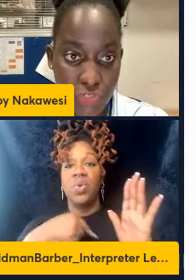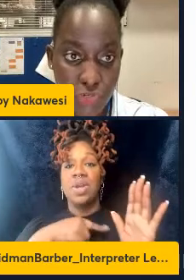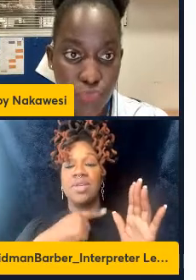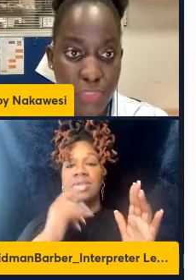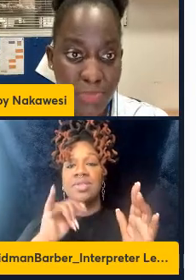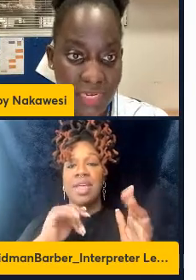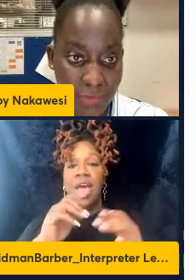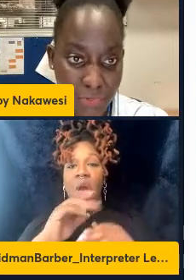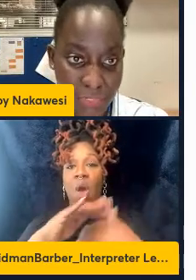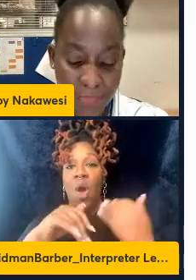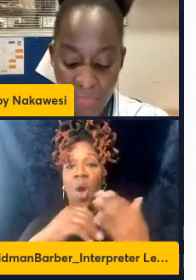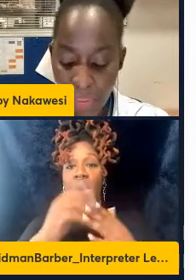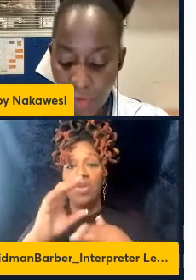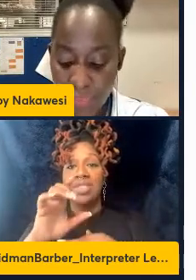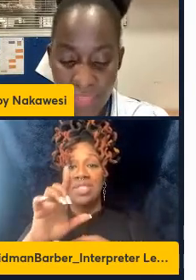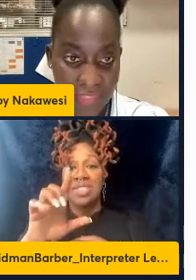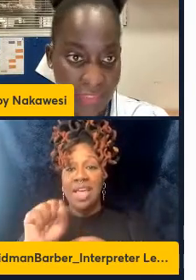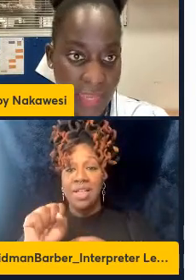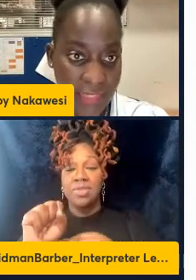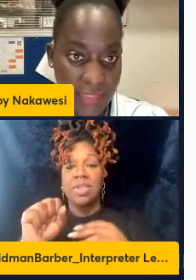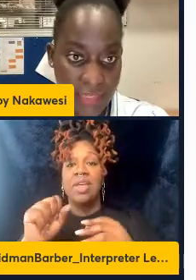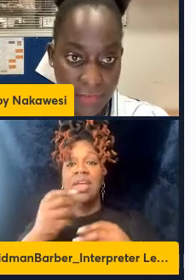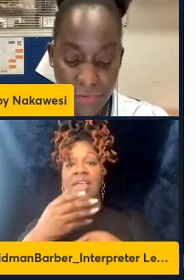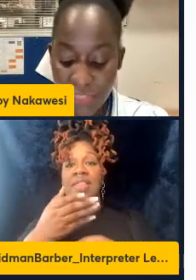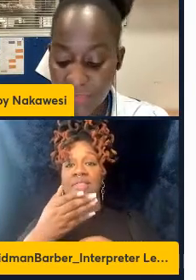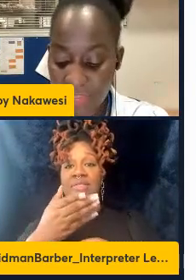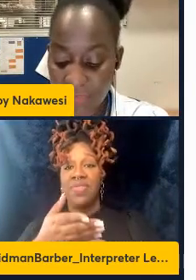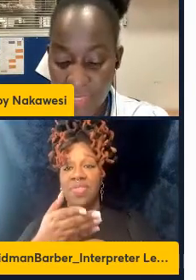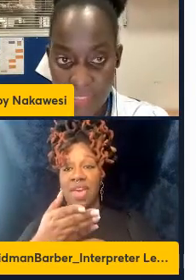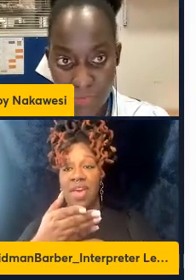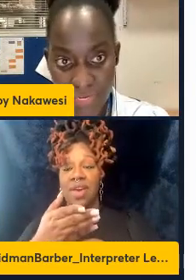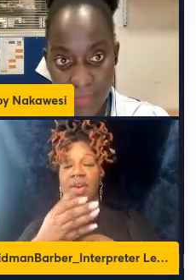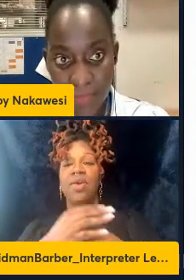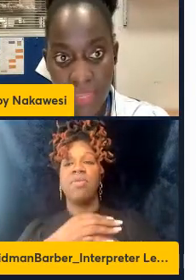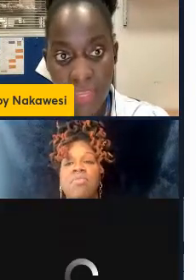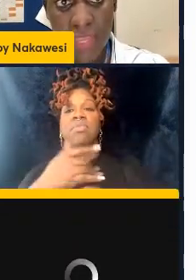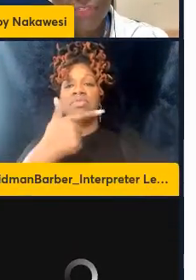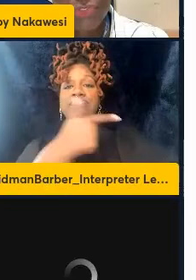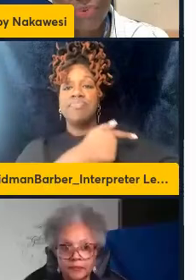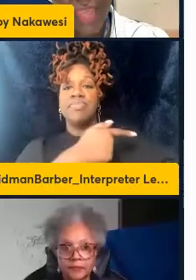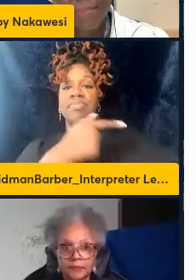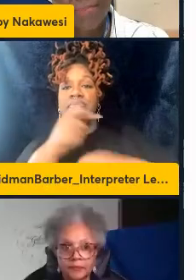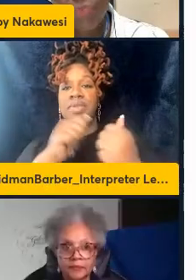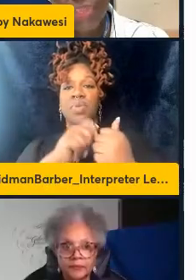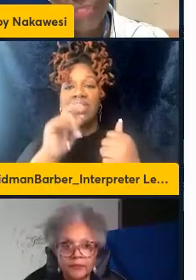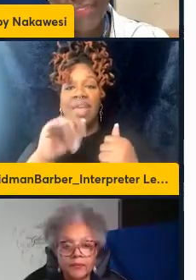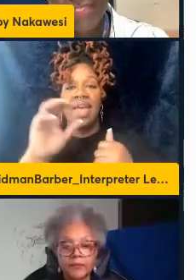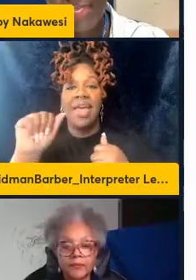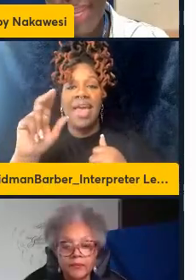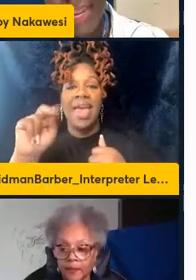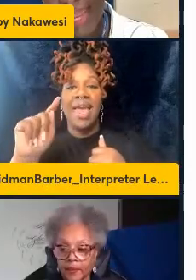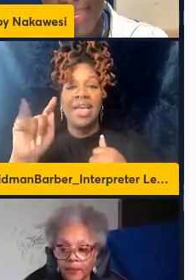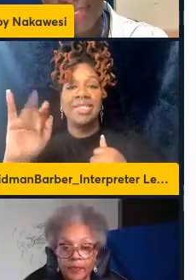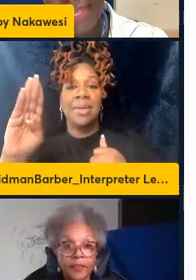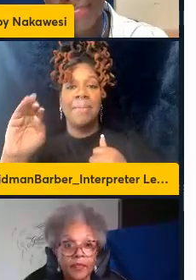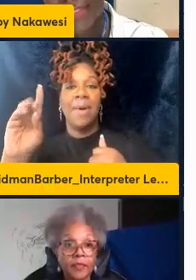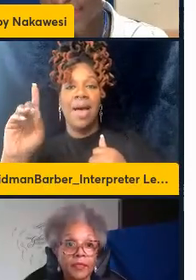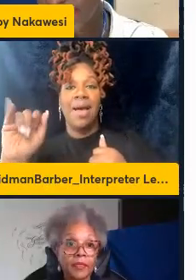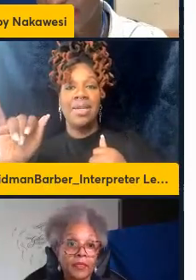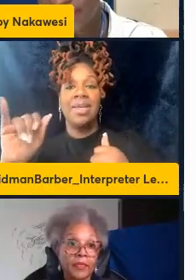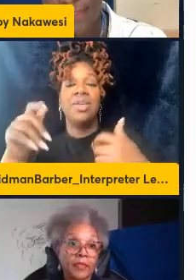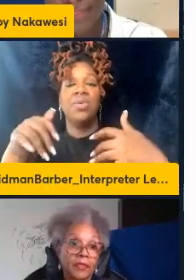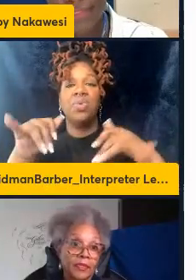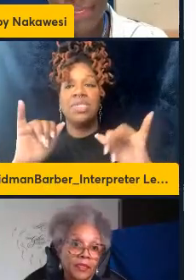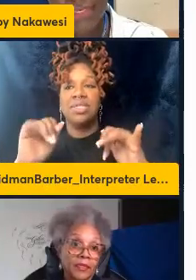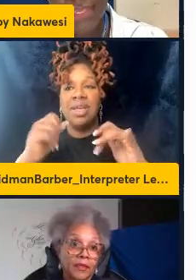circulation will be labored with this anti-CD45 antibody so yeah we still analyze the